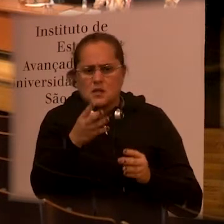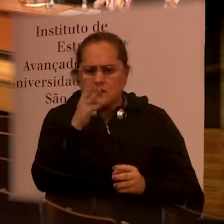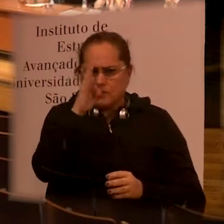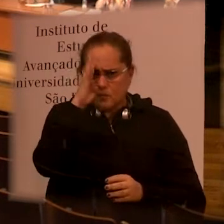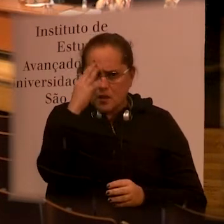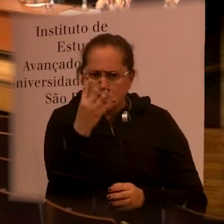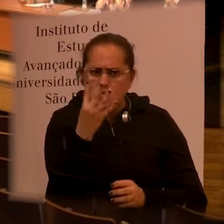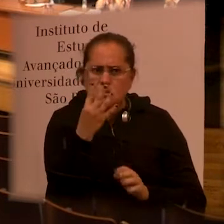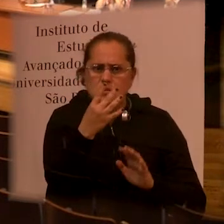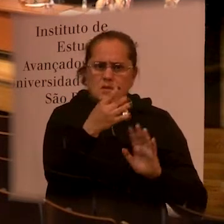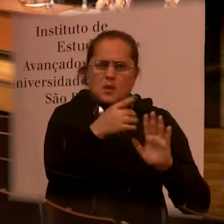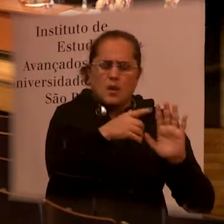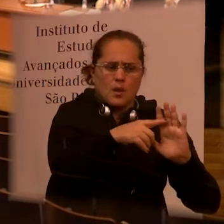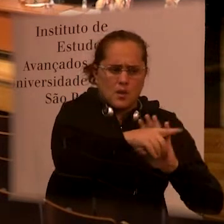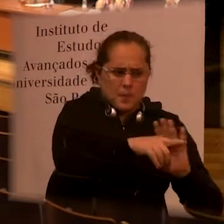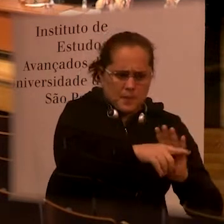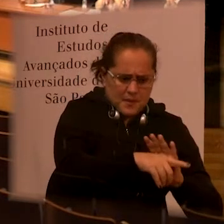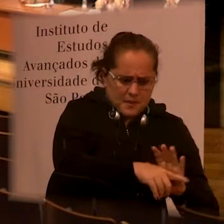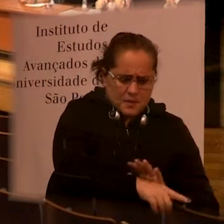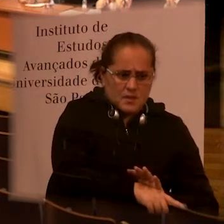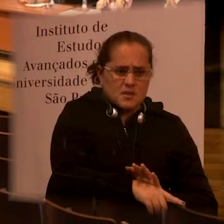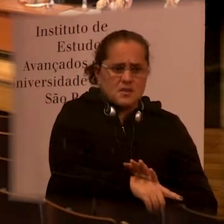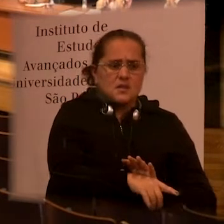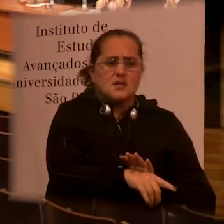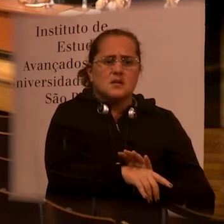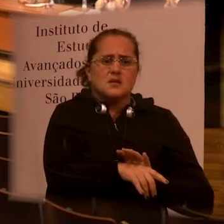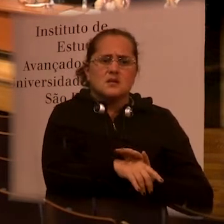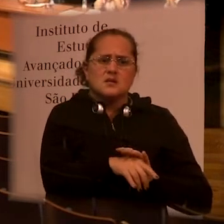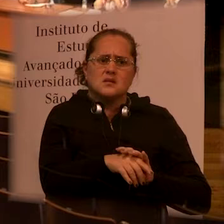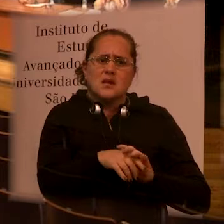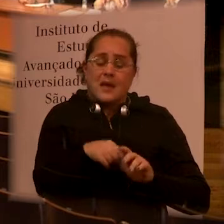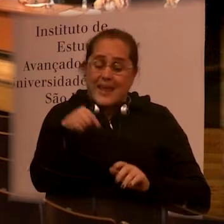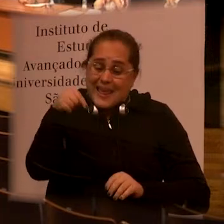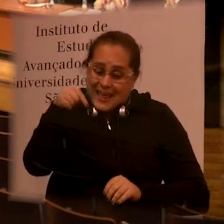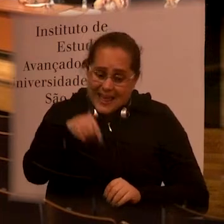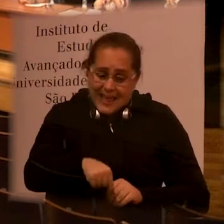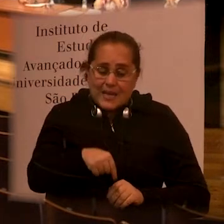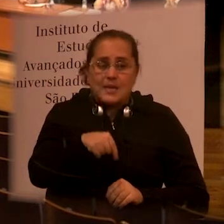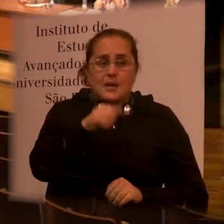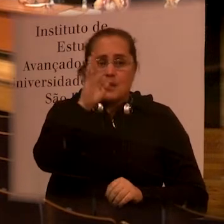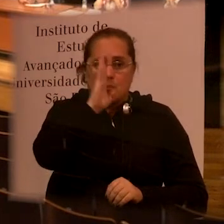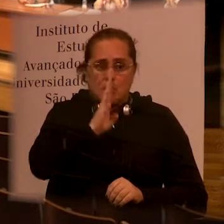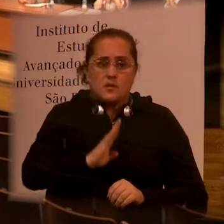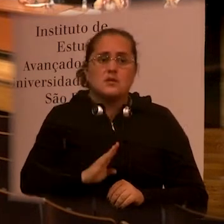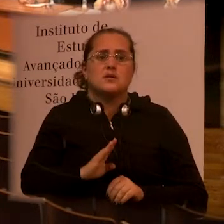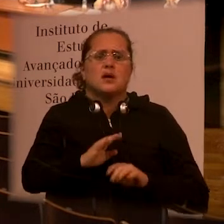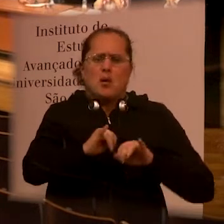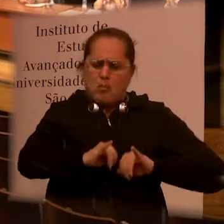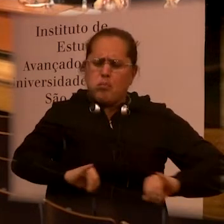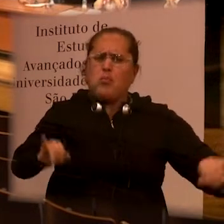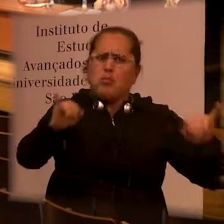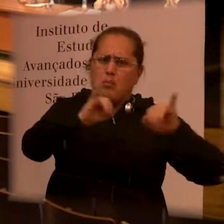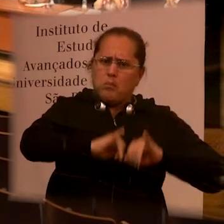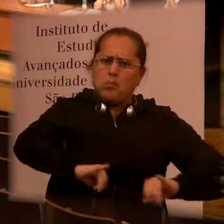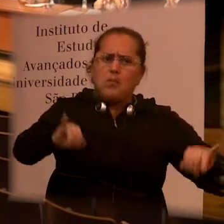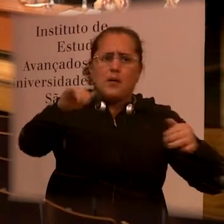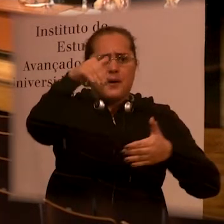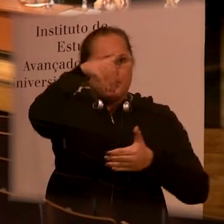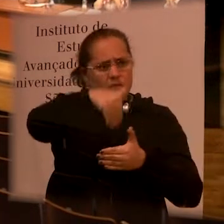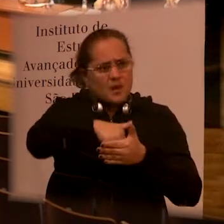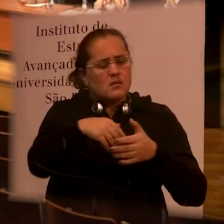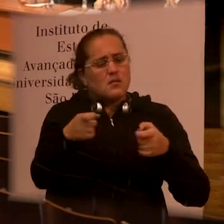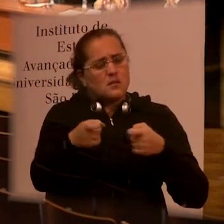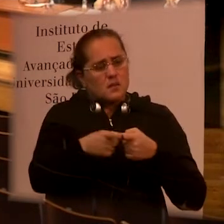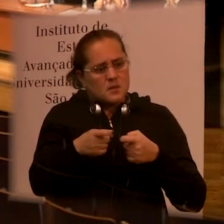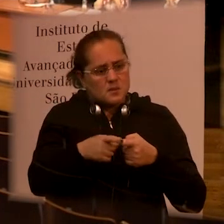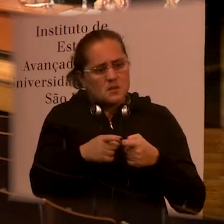to the research in some areas. I see that, I hear that here we publish a lot in